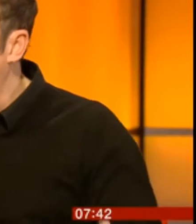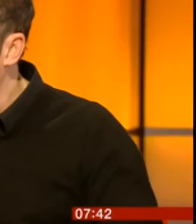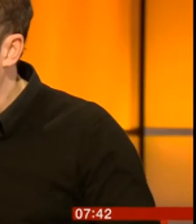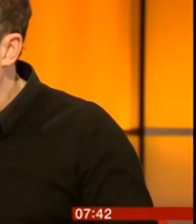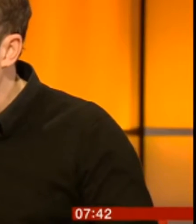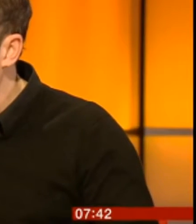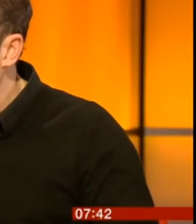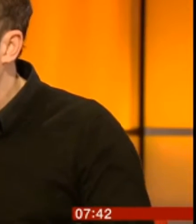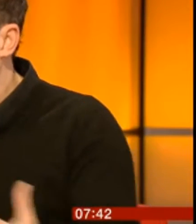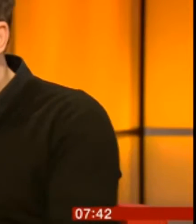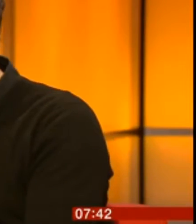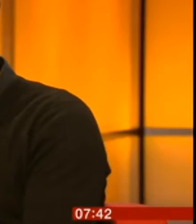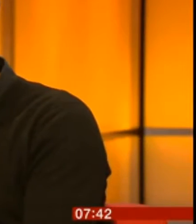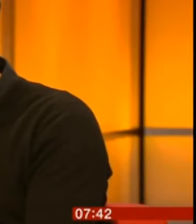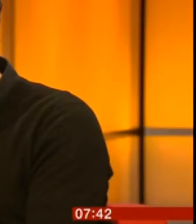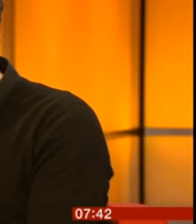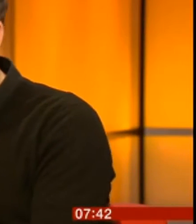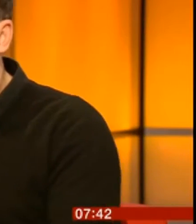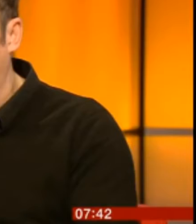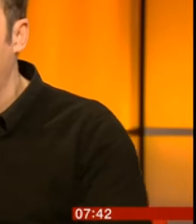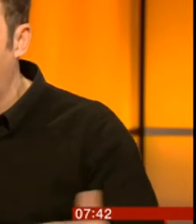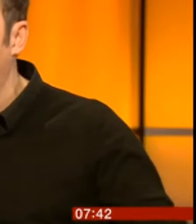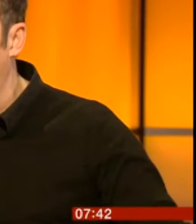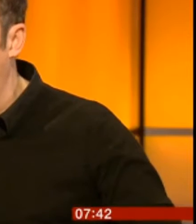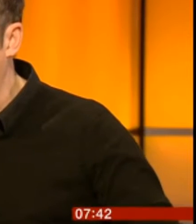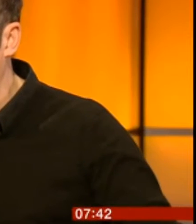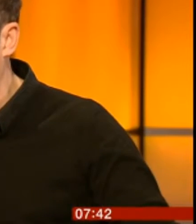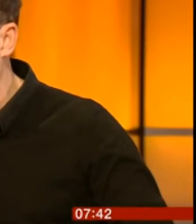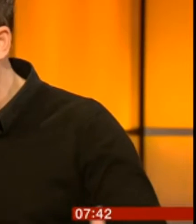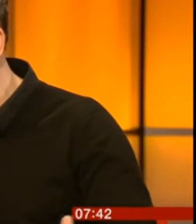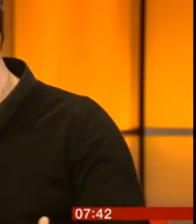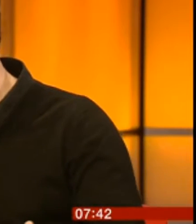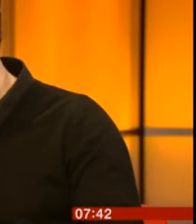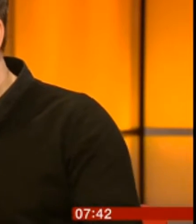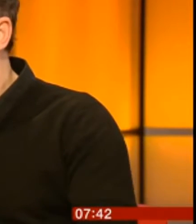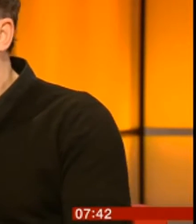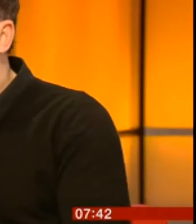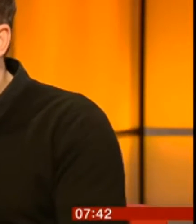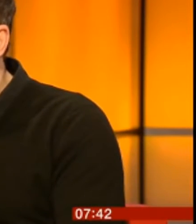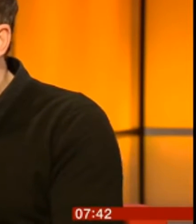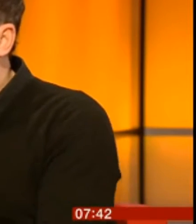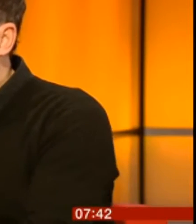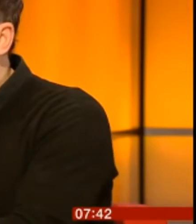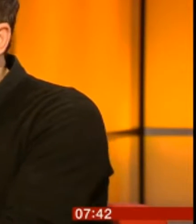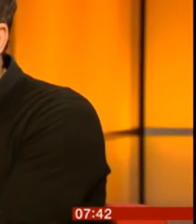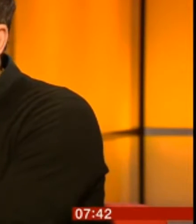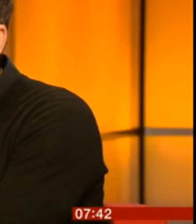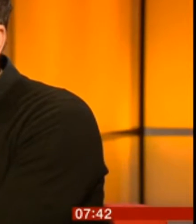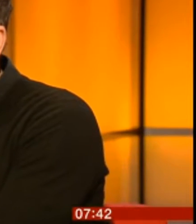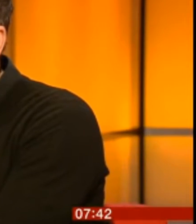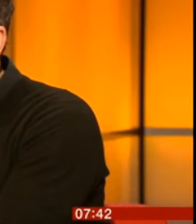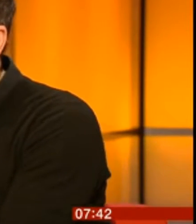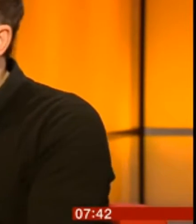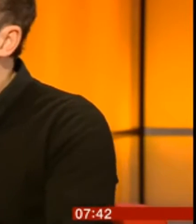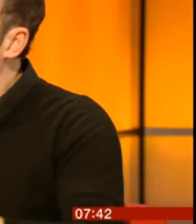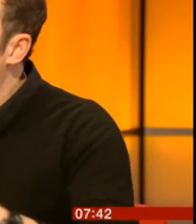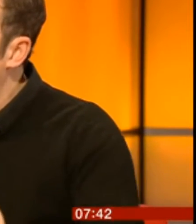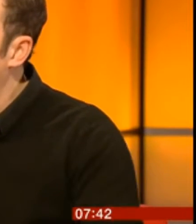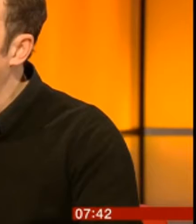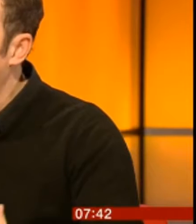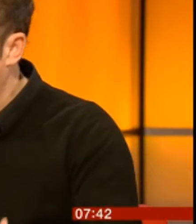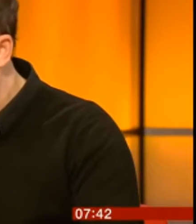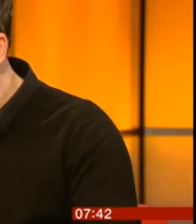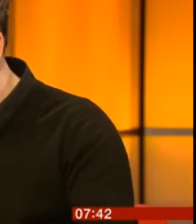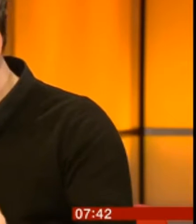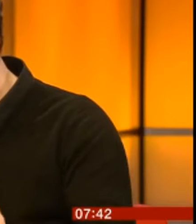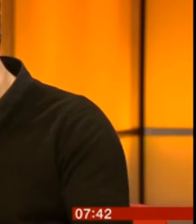The company's website says it contains celery. So, we know from the website that's the case. But, of course, it's not necessarily there on the menu. So, you